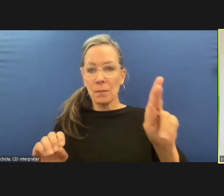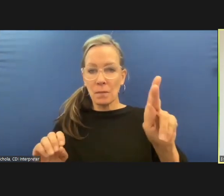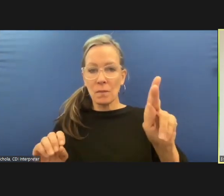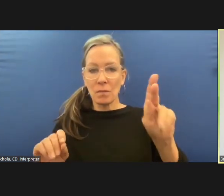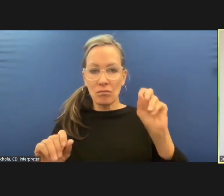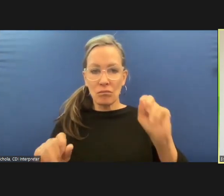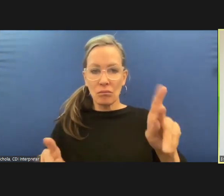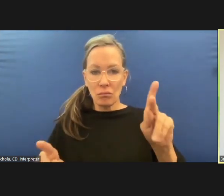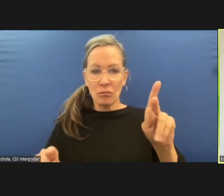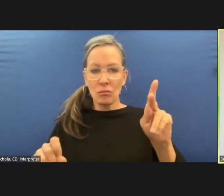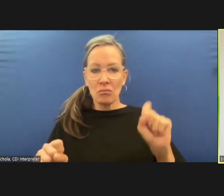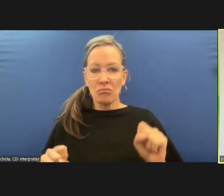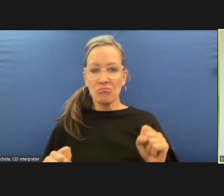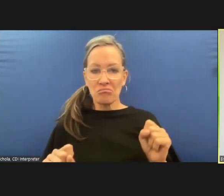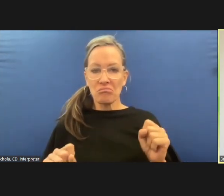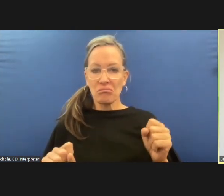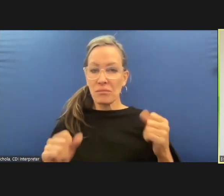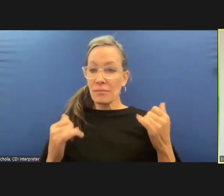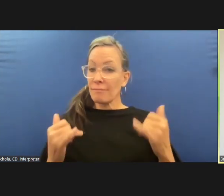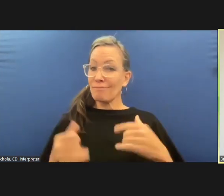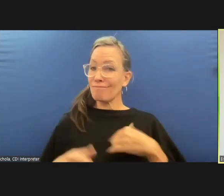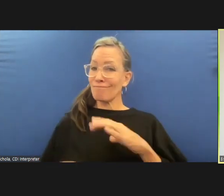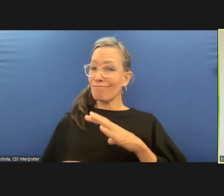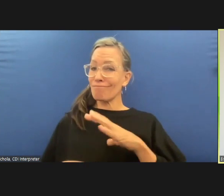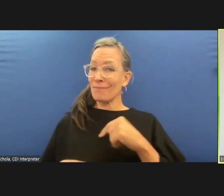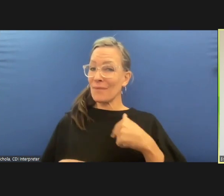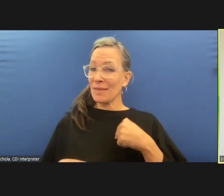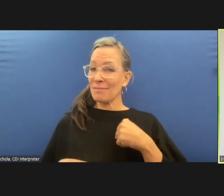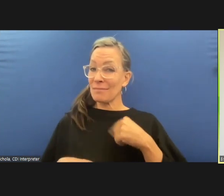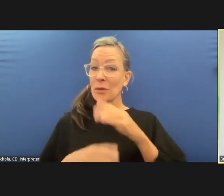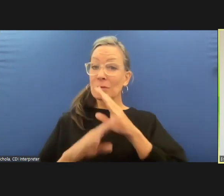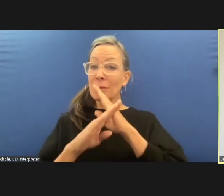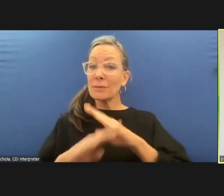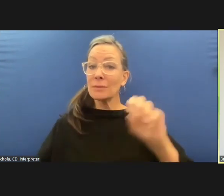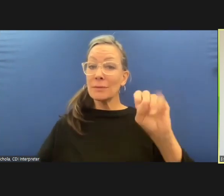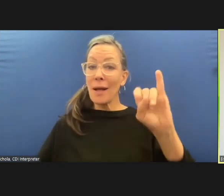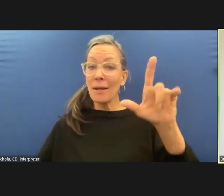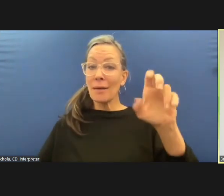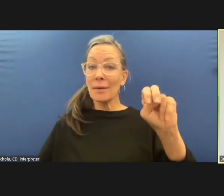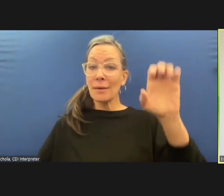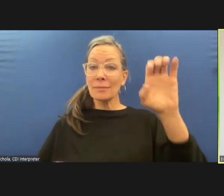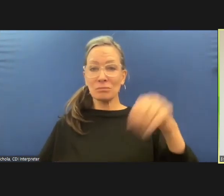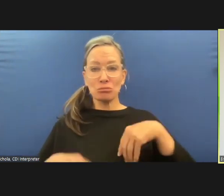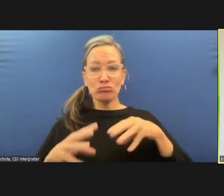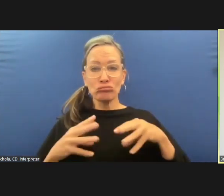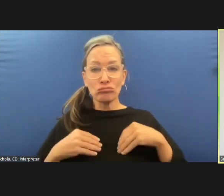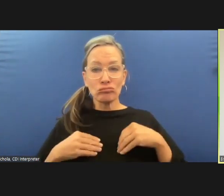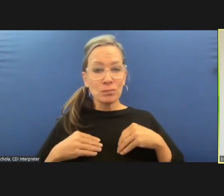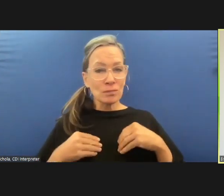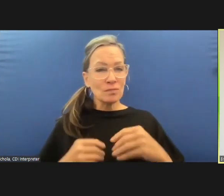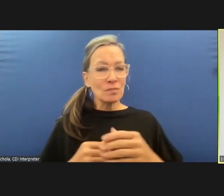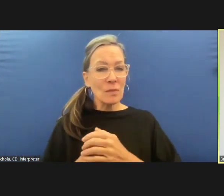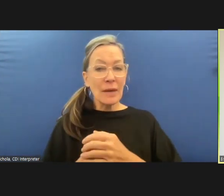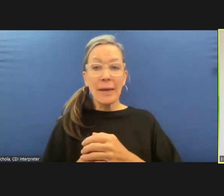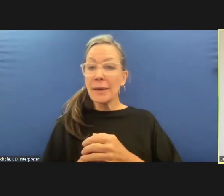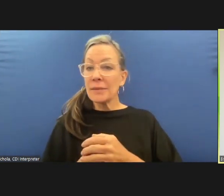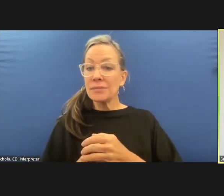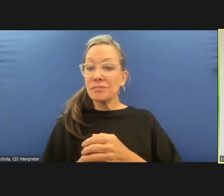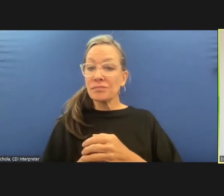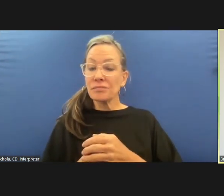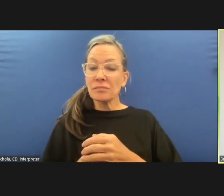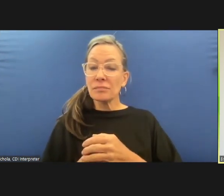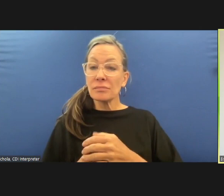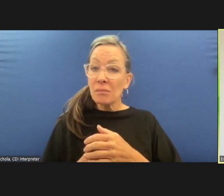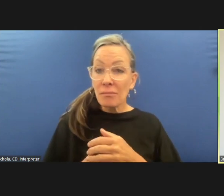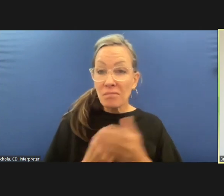not everybody is so i'd love to hear other questions other comments other thoughts